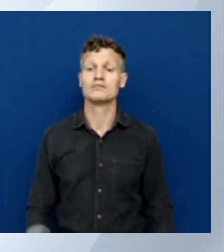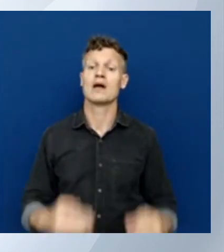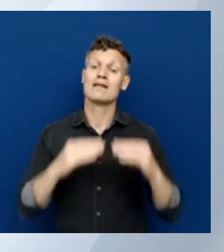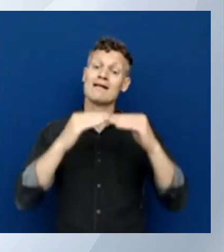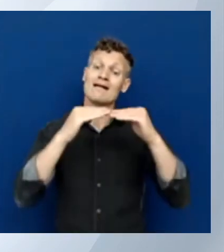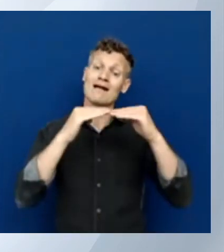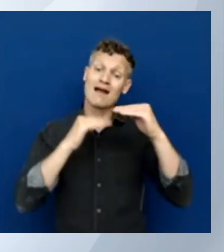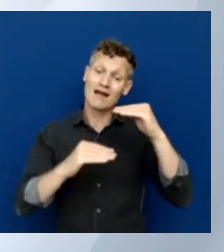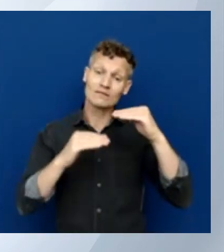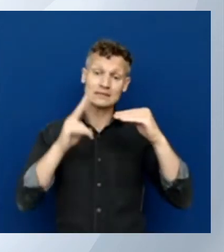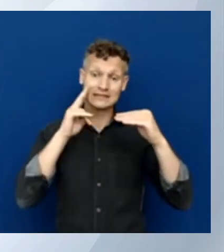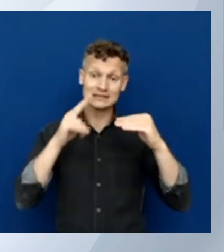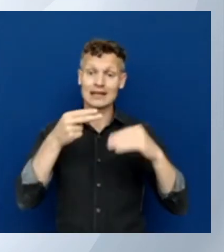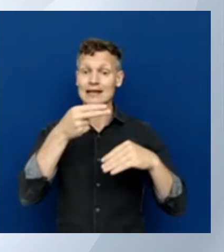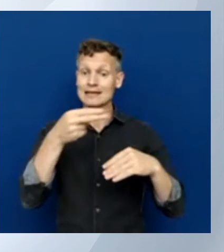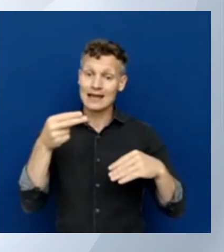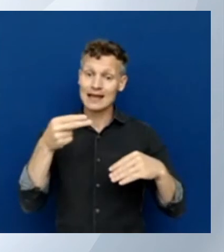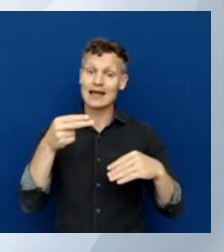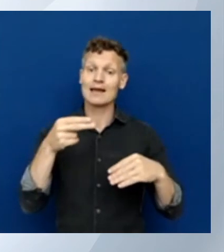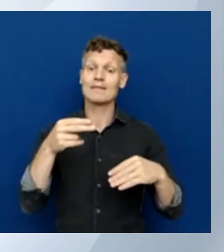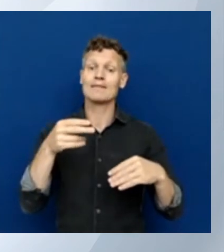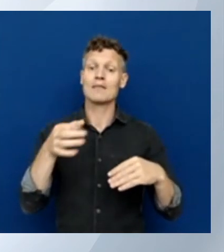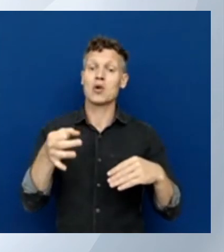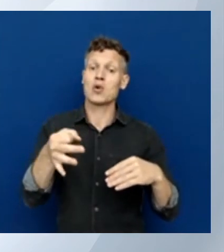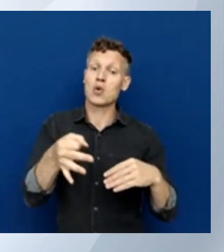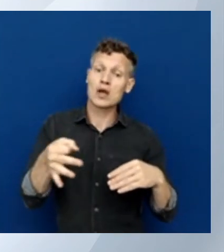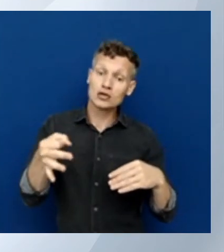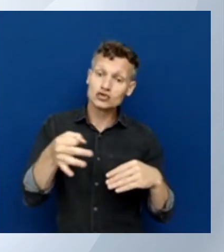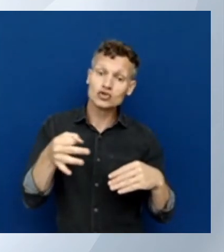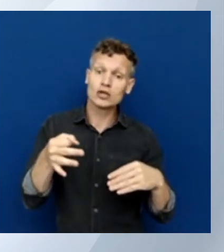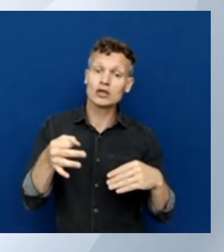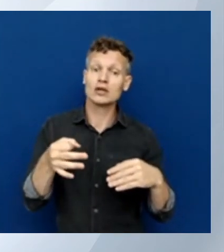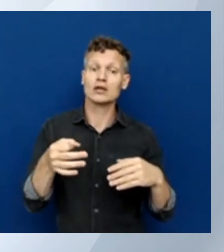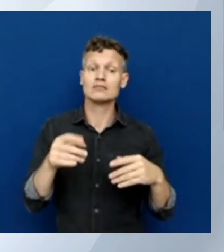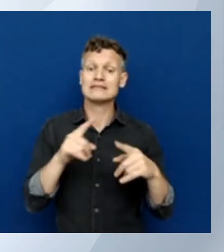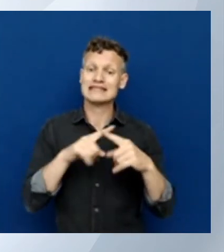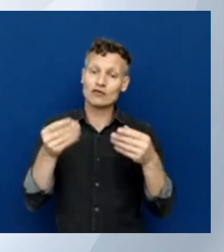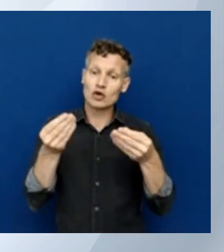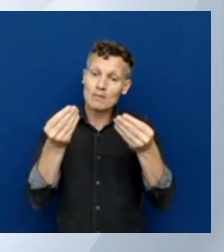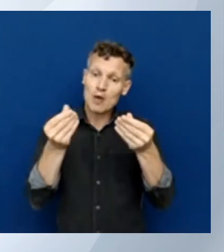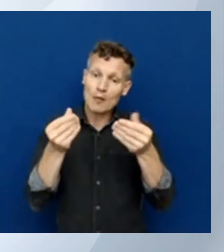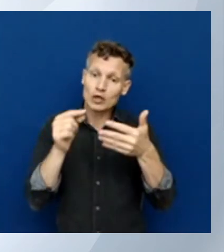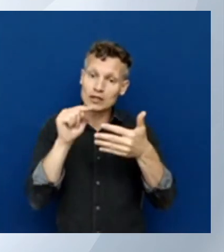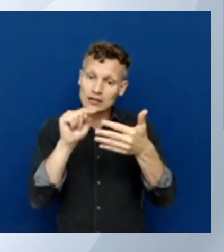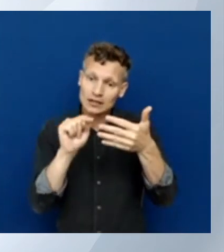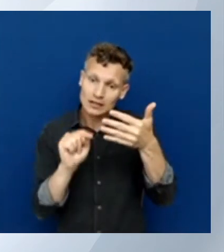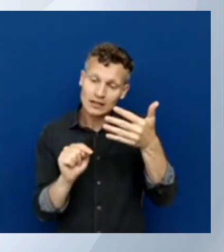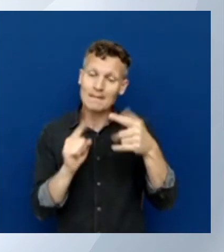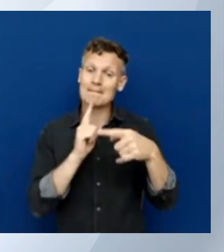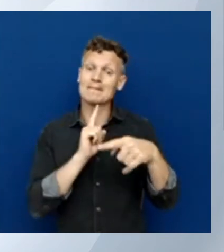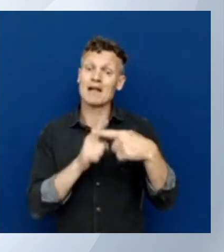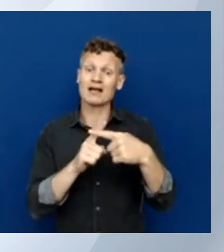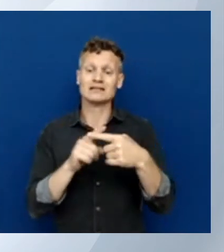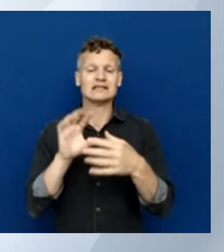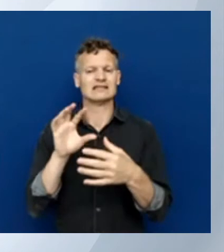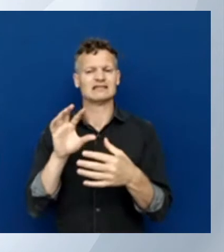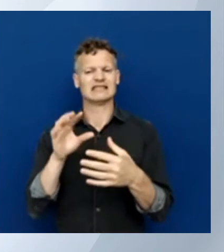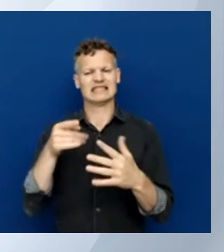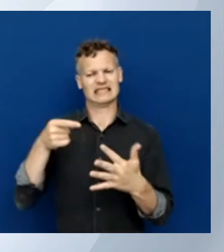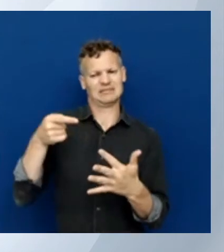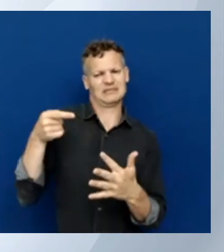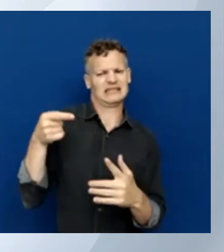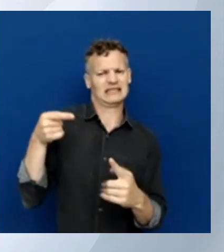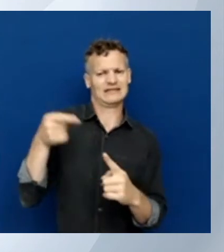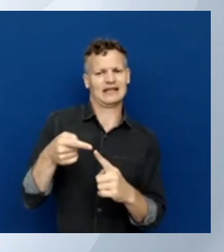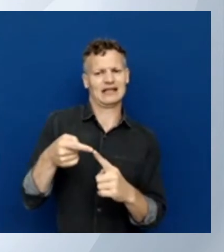properties and I can even get all the things that are specific for a virtual machine so this can really help you